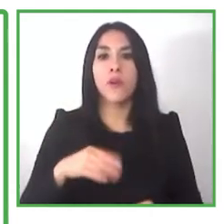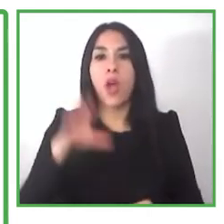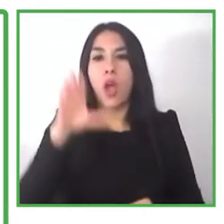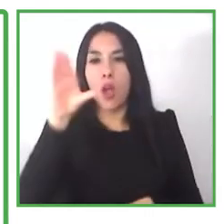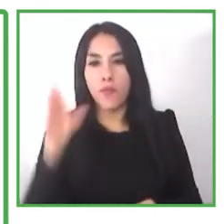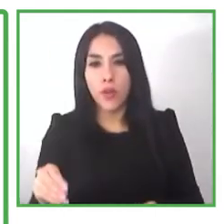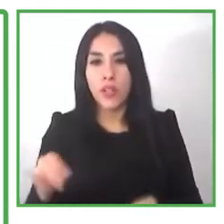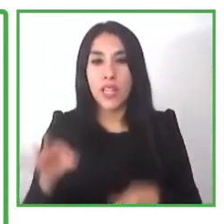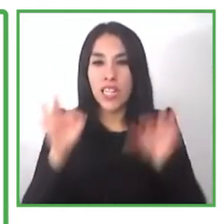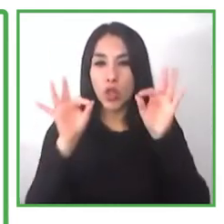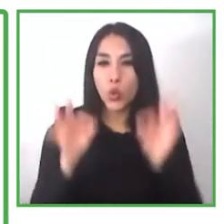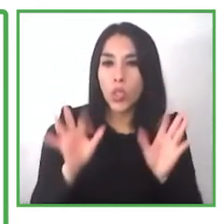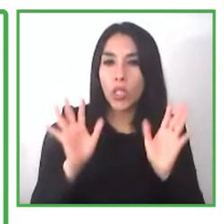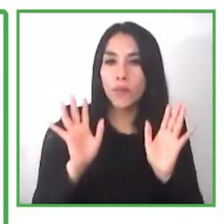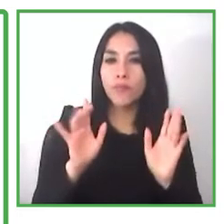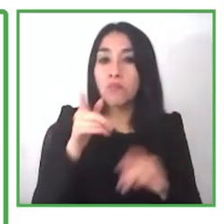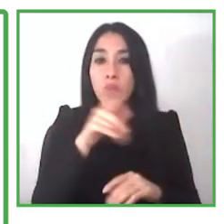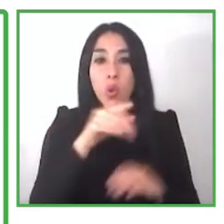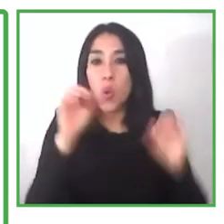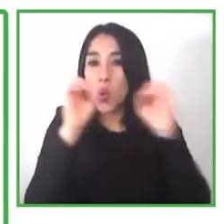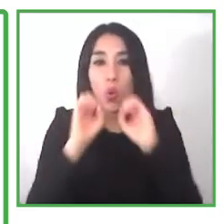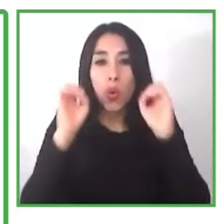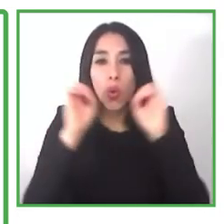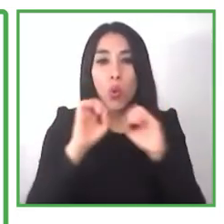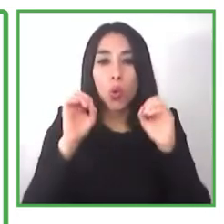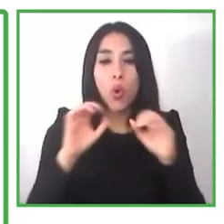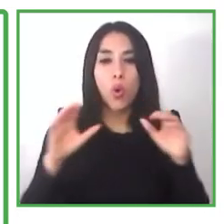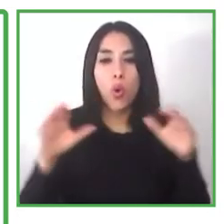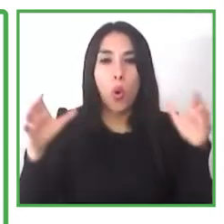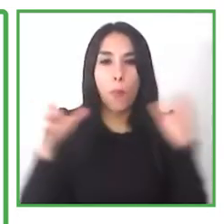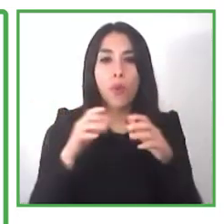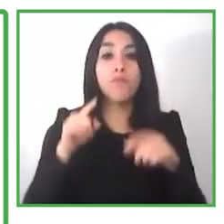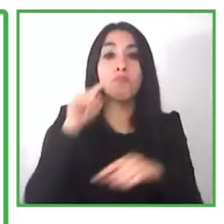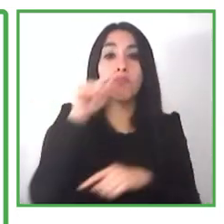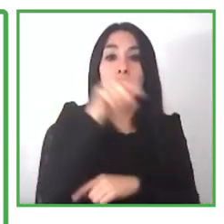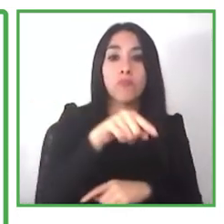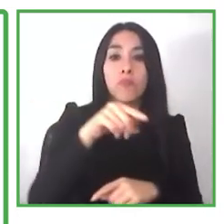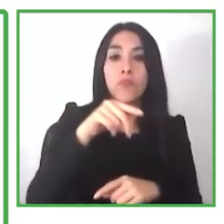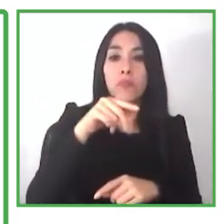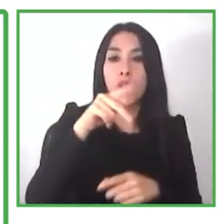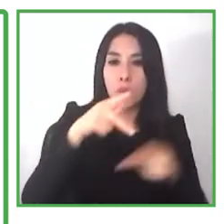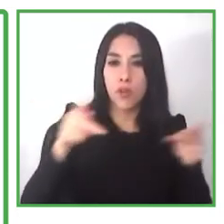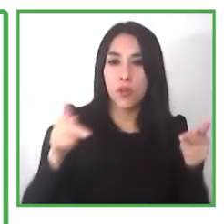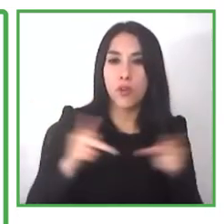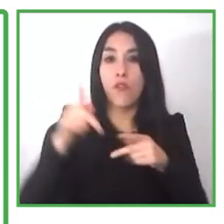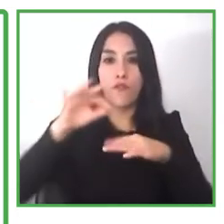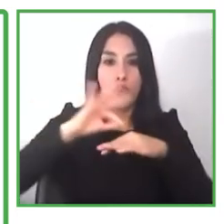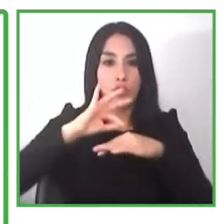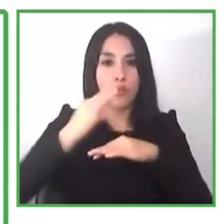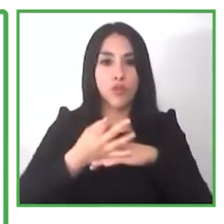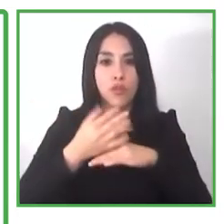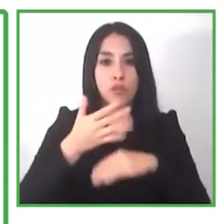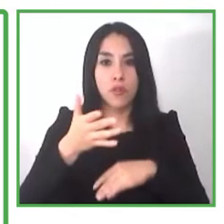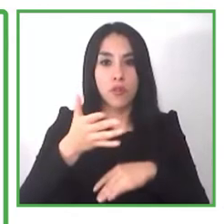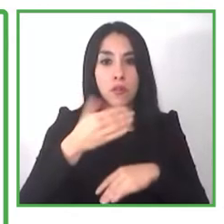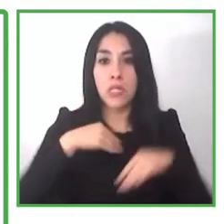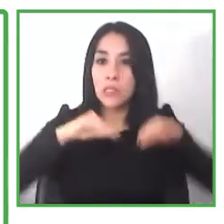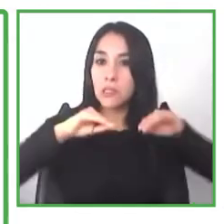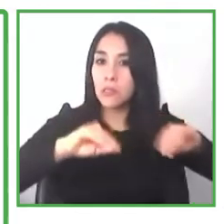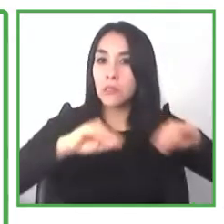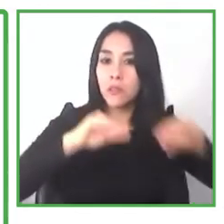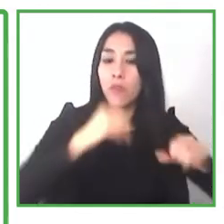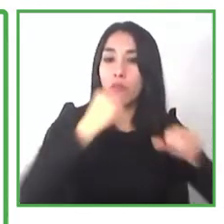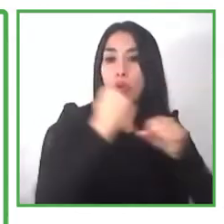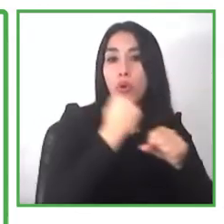link where you are readied for the workplace um and unfortunately what happens is a lot of people with disabilities do enter that